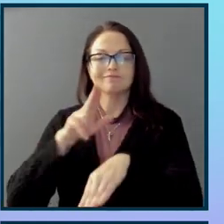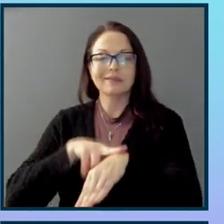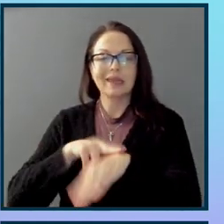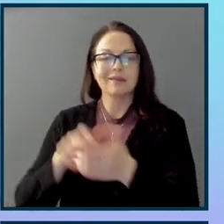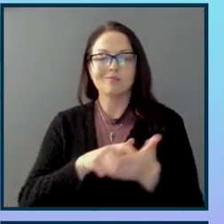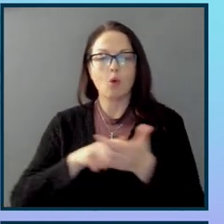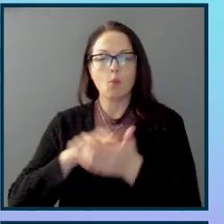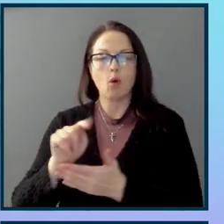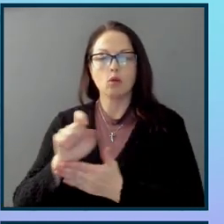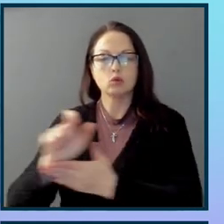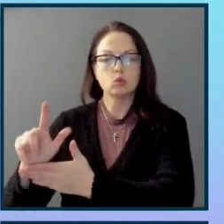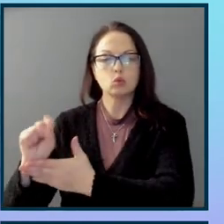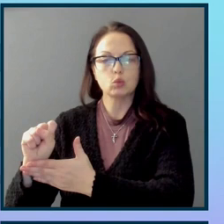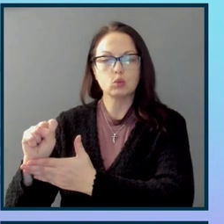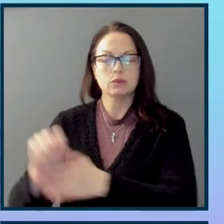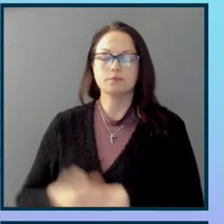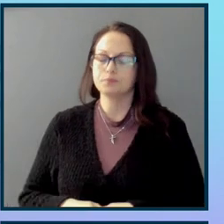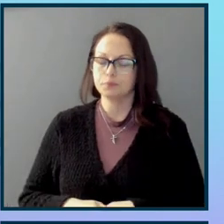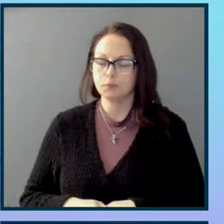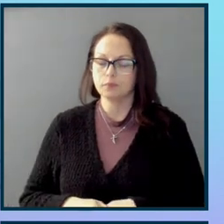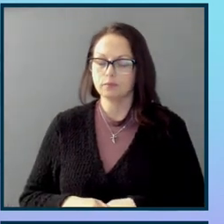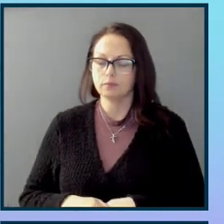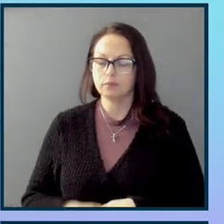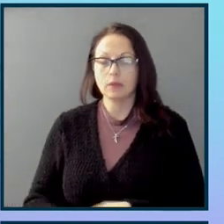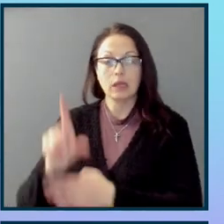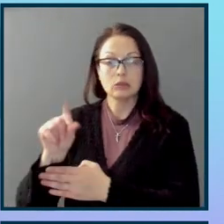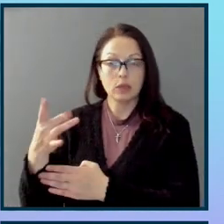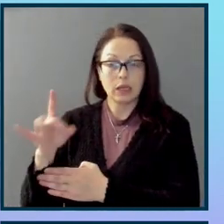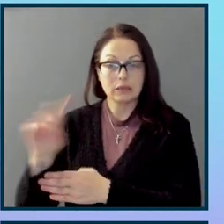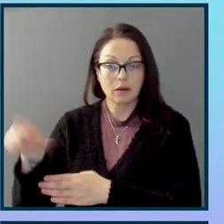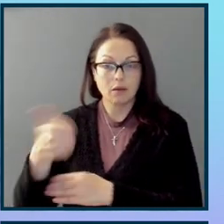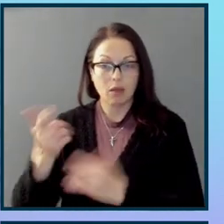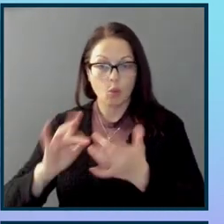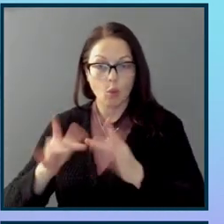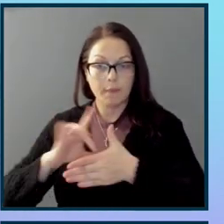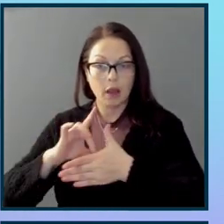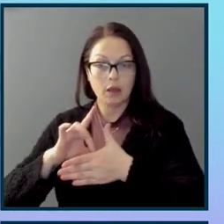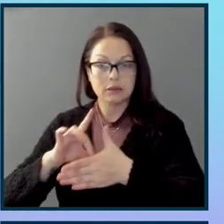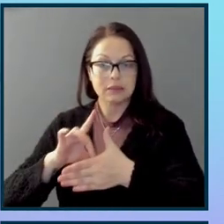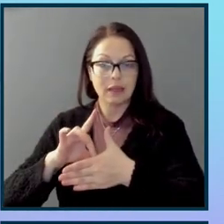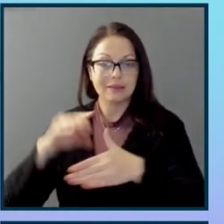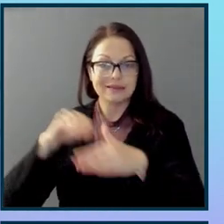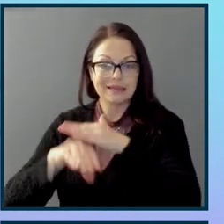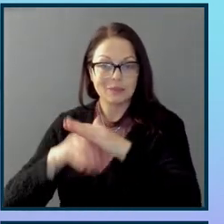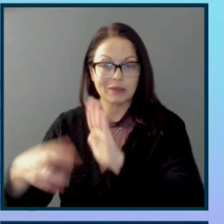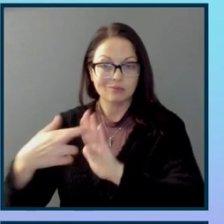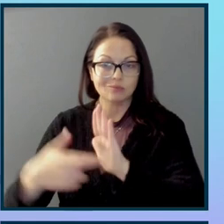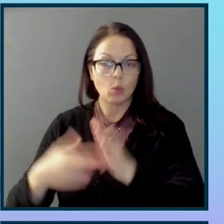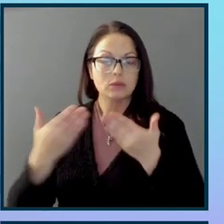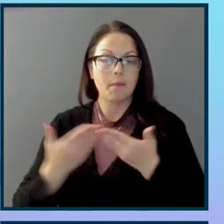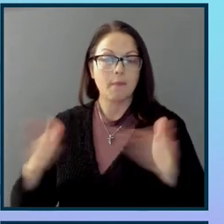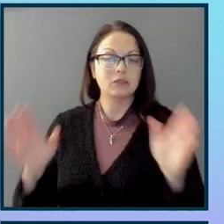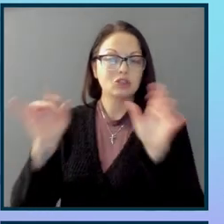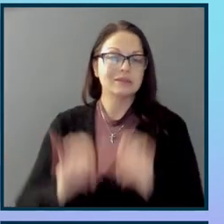In 2018, another Web Content Accessibility Guidelines, you know, was published, you